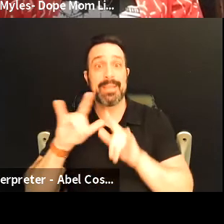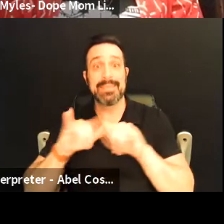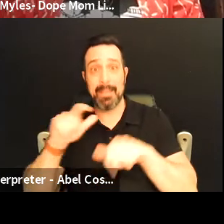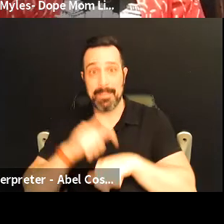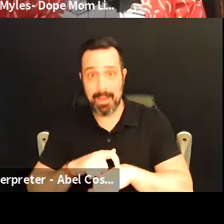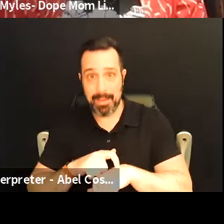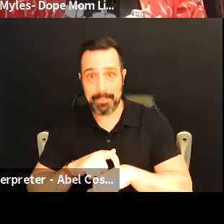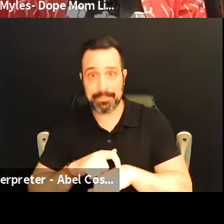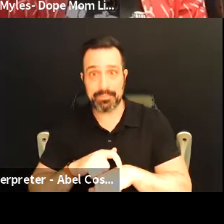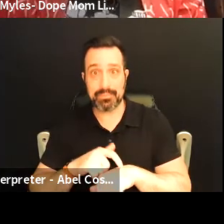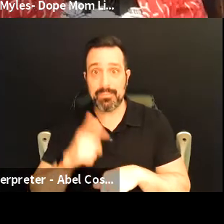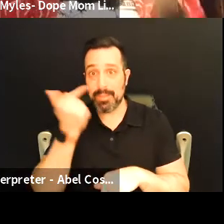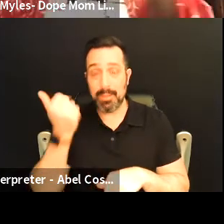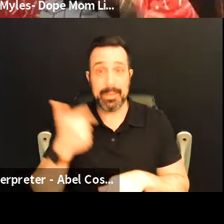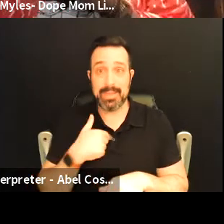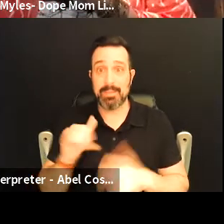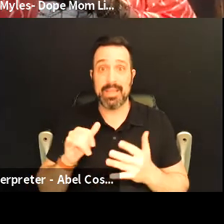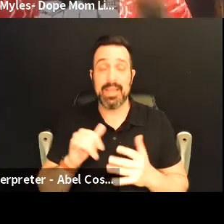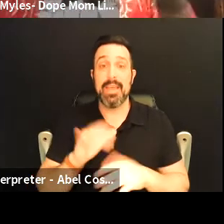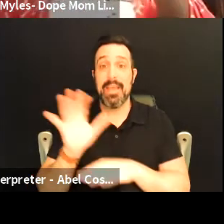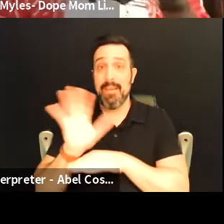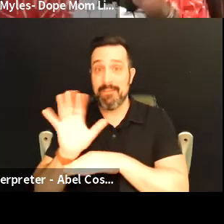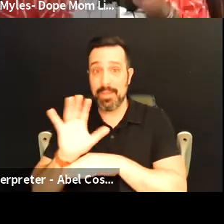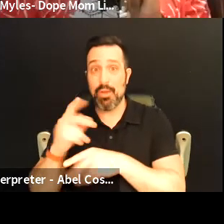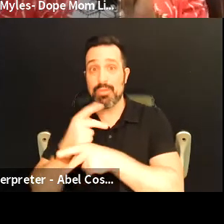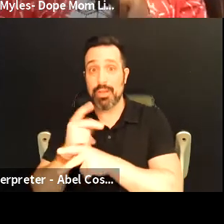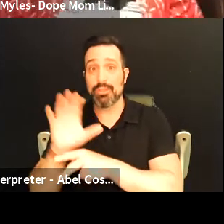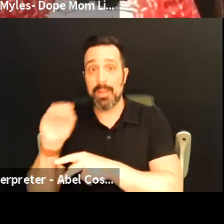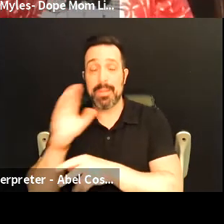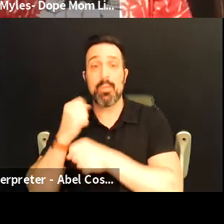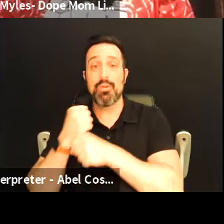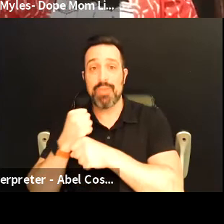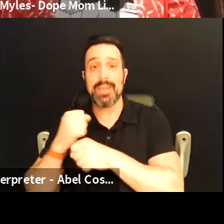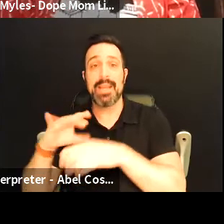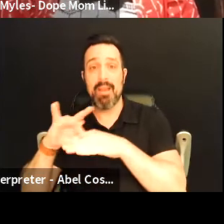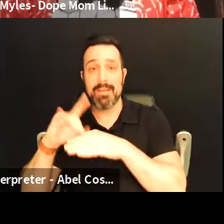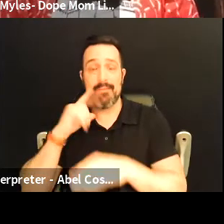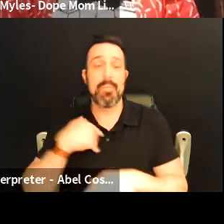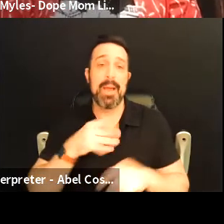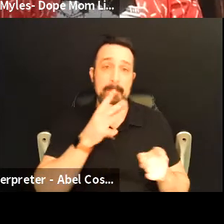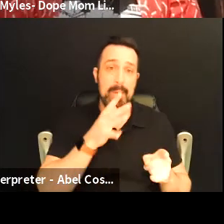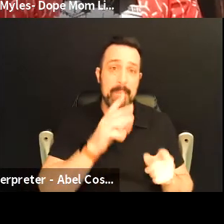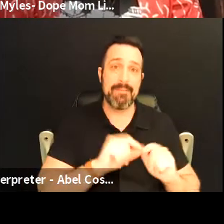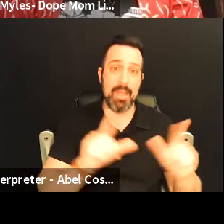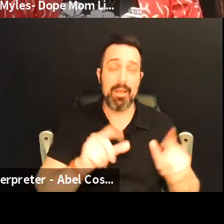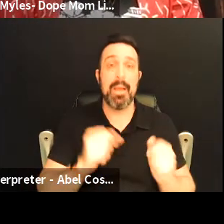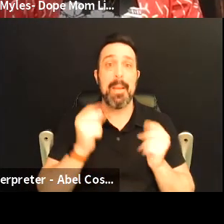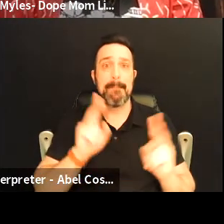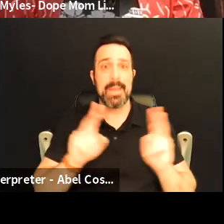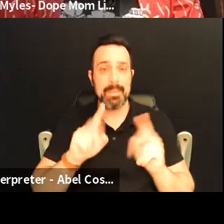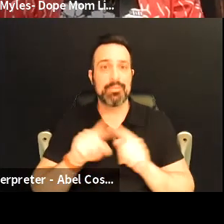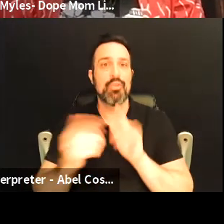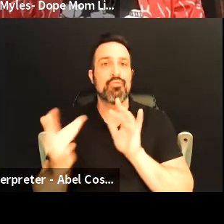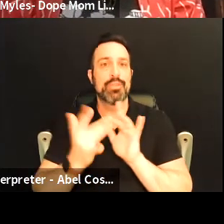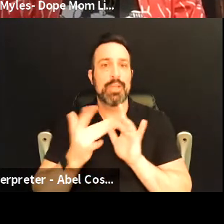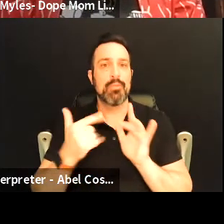just because I was like the video production company will create the content for my mommy vlog a lot of people started reaching out to me